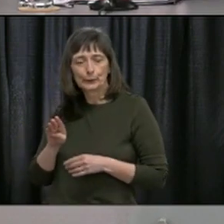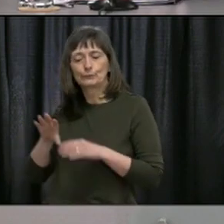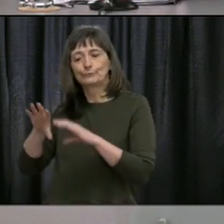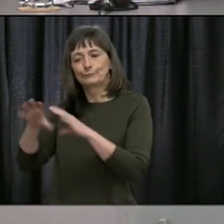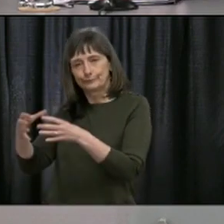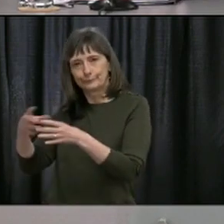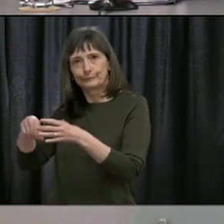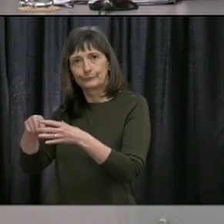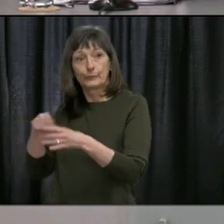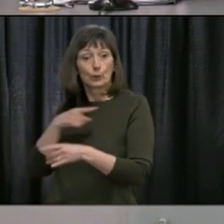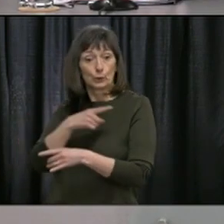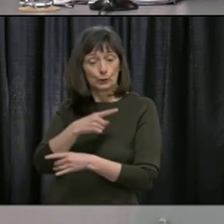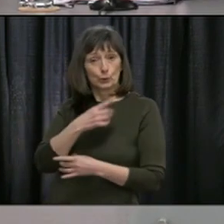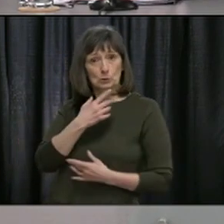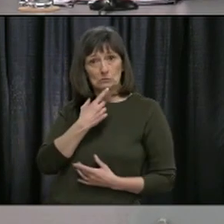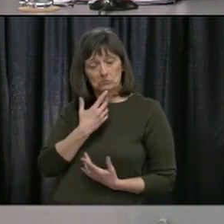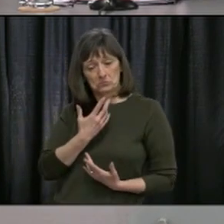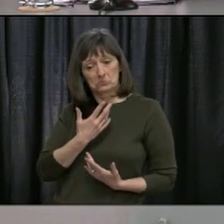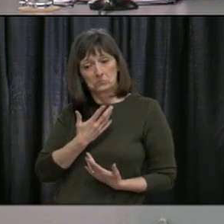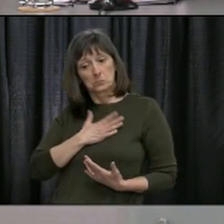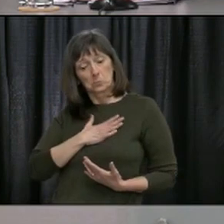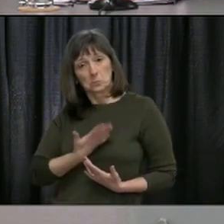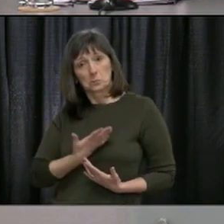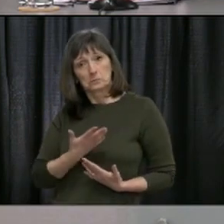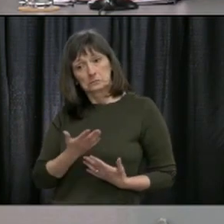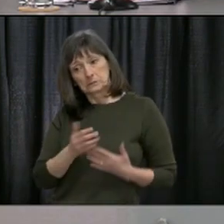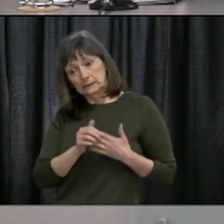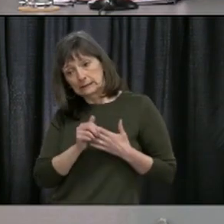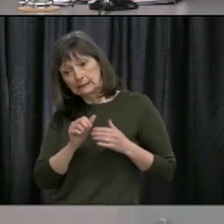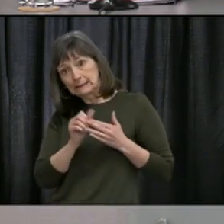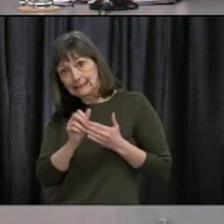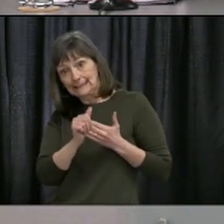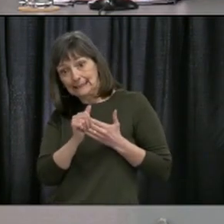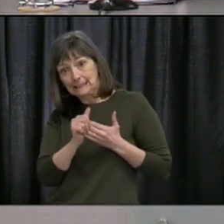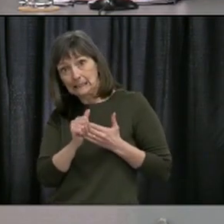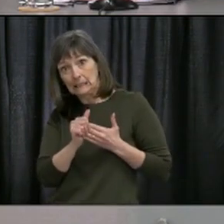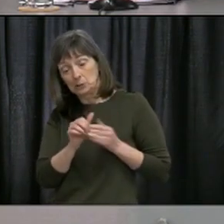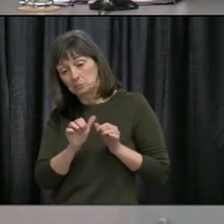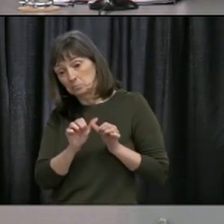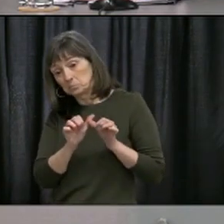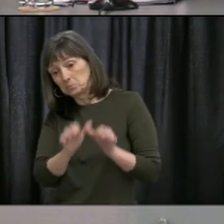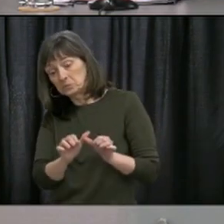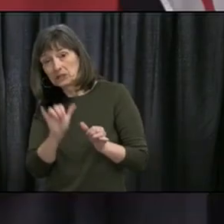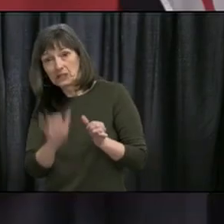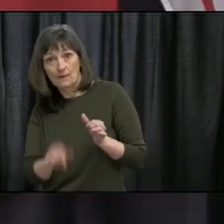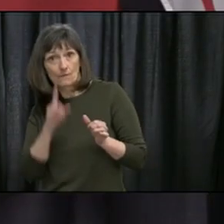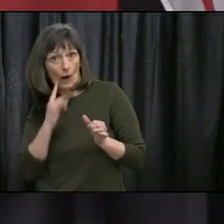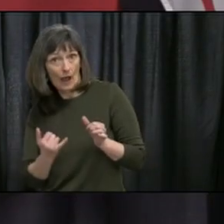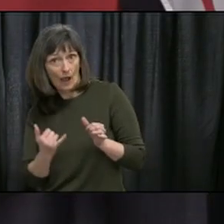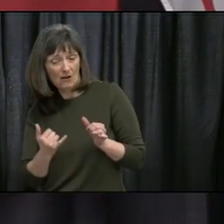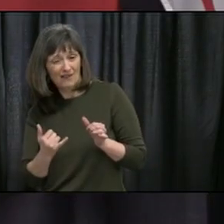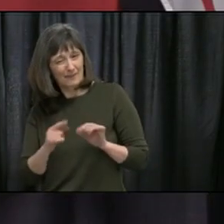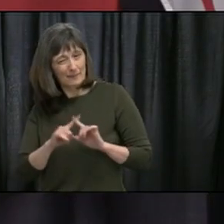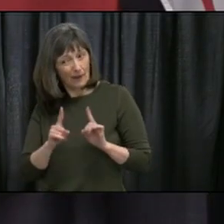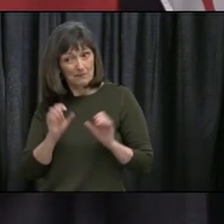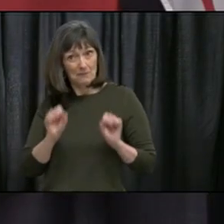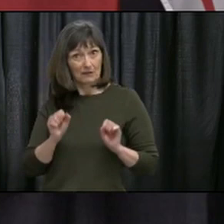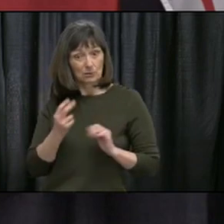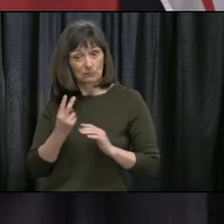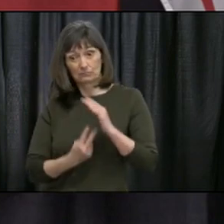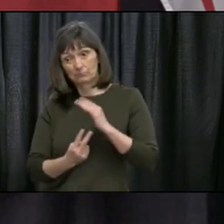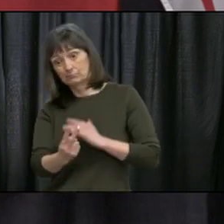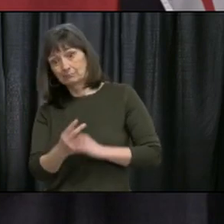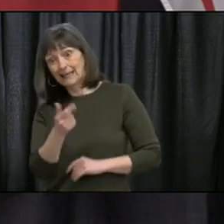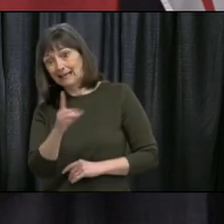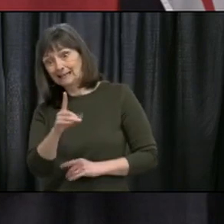pandemic is still an issue with some talk that this may be 18 months to two years. Does that mean that you may